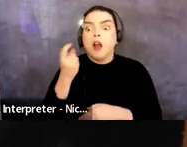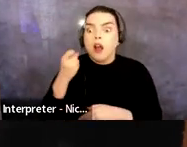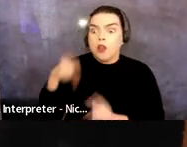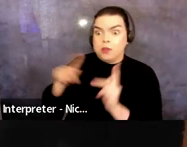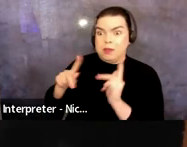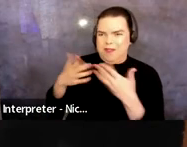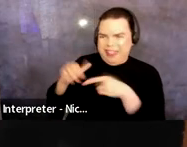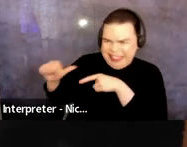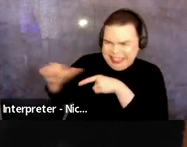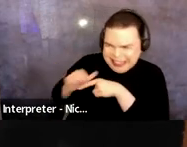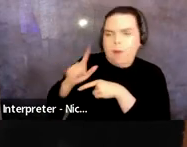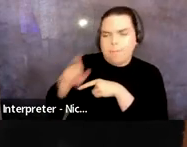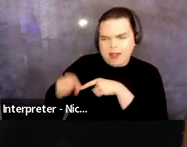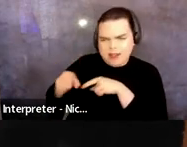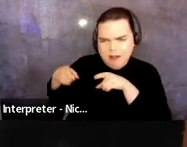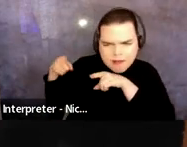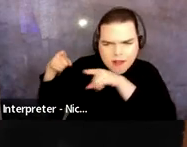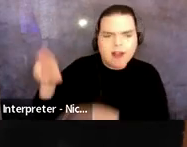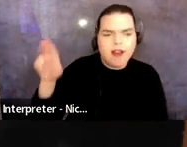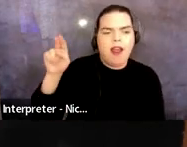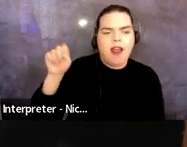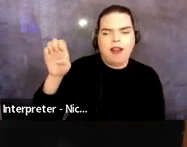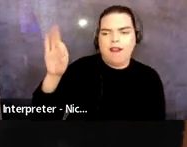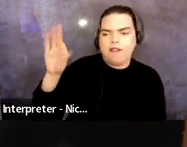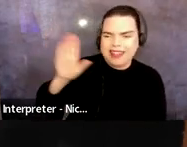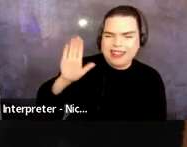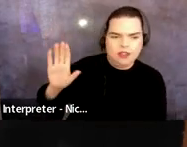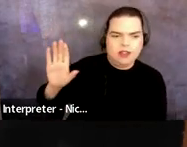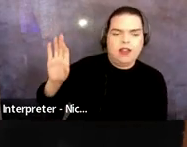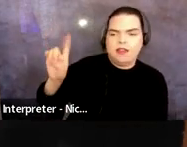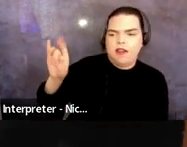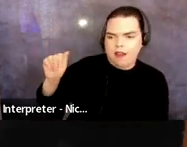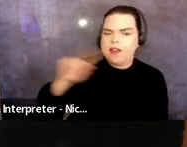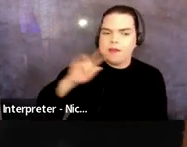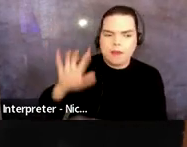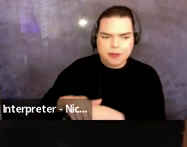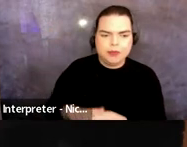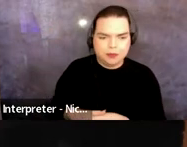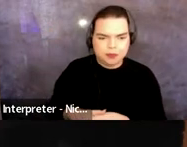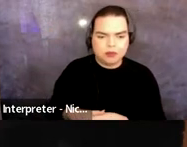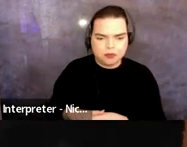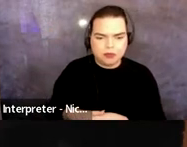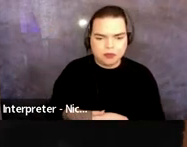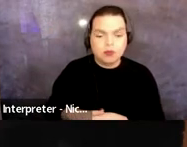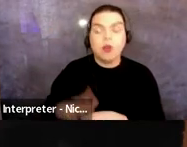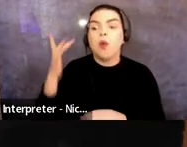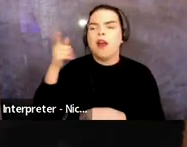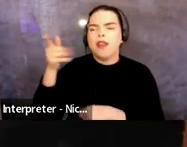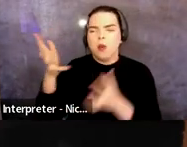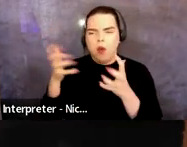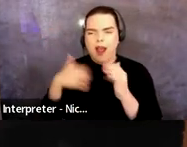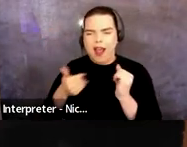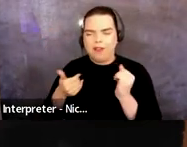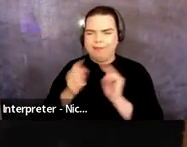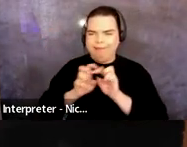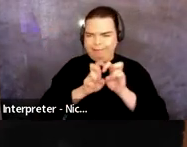by shifting all core decision making from the purview of staff to an intersectional and rotating committee